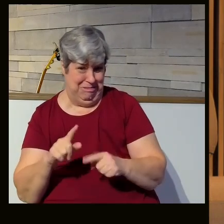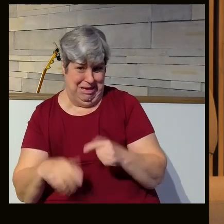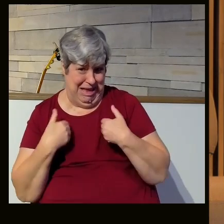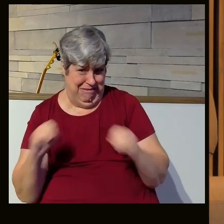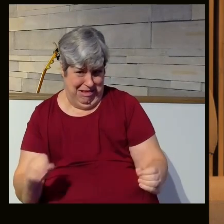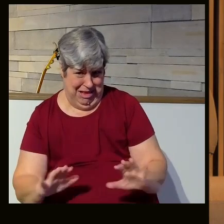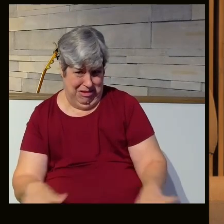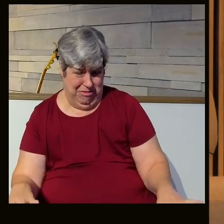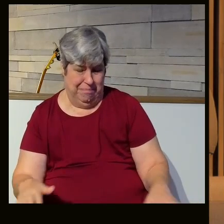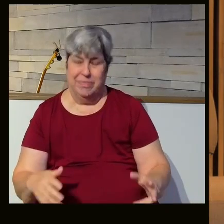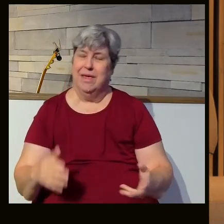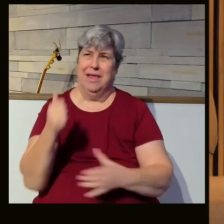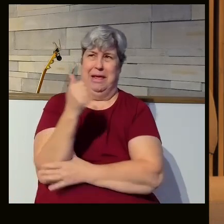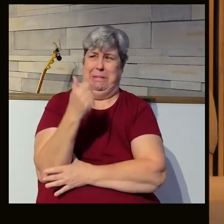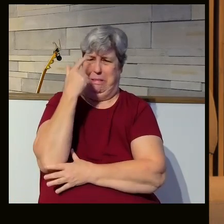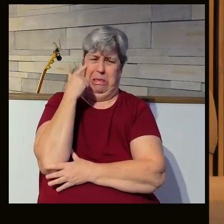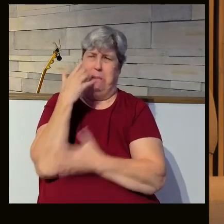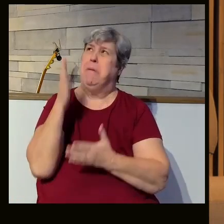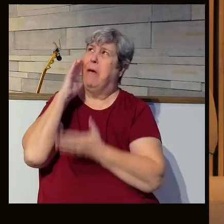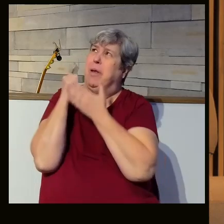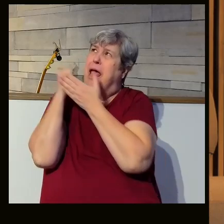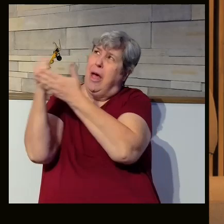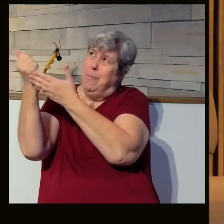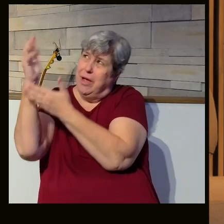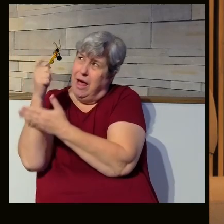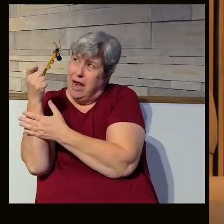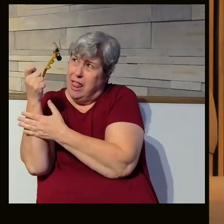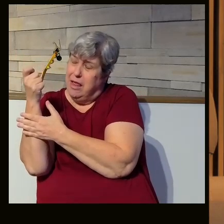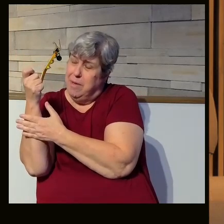And so Abraham thought, maybe I'll help God out just a bit.